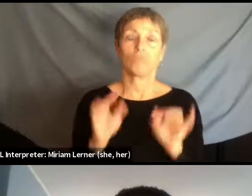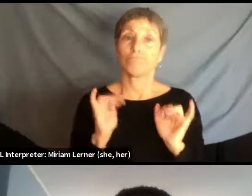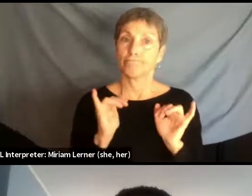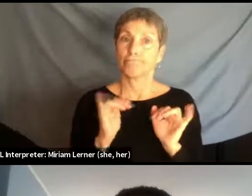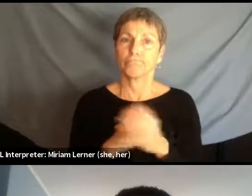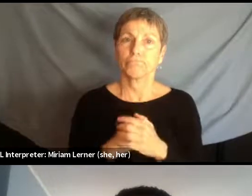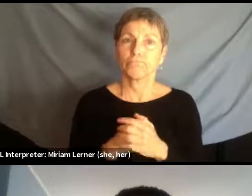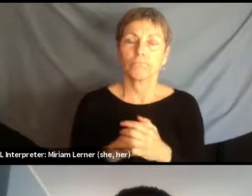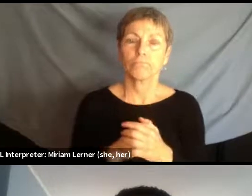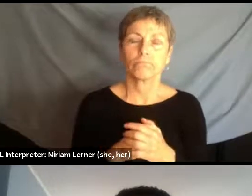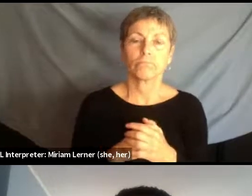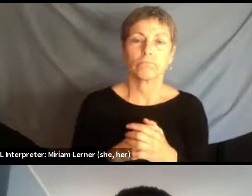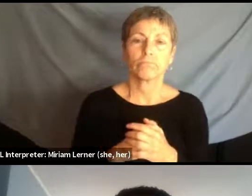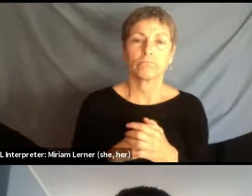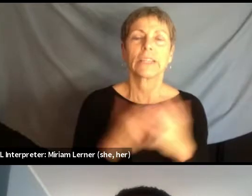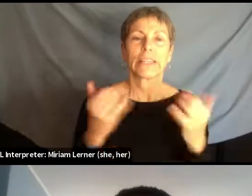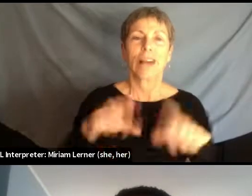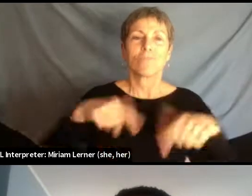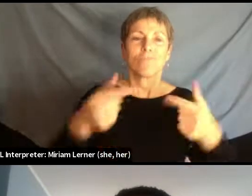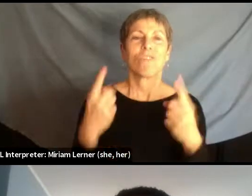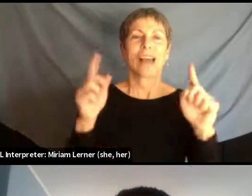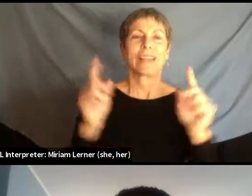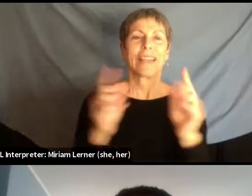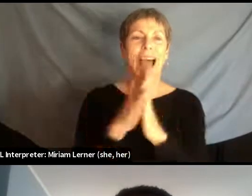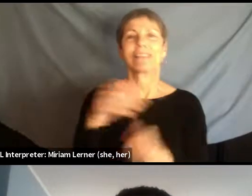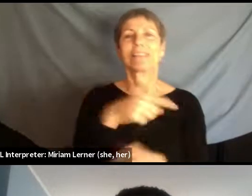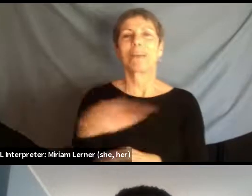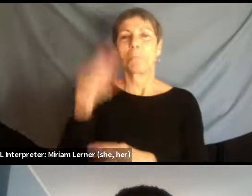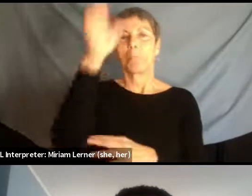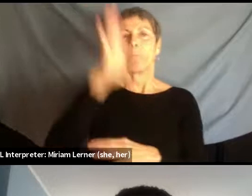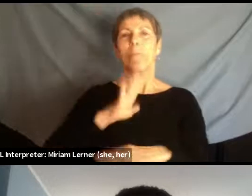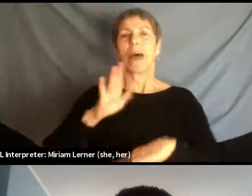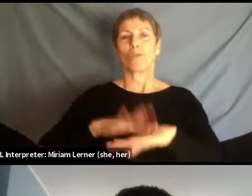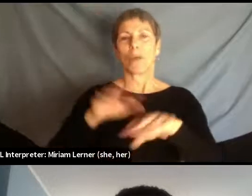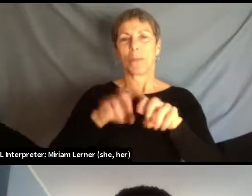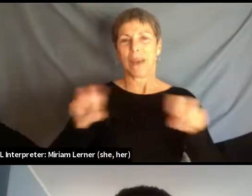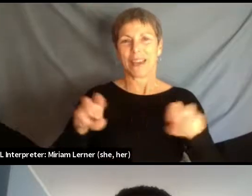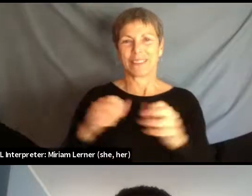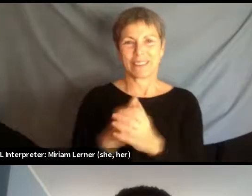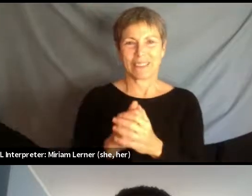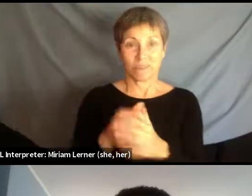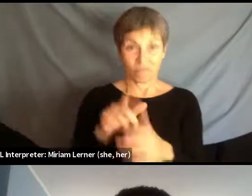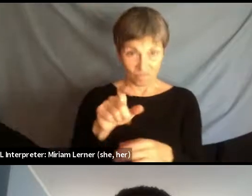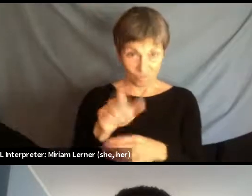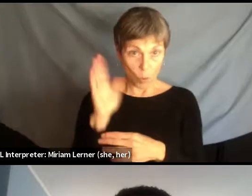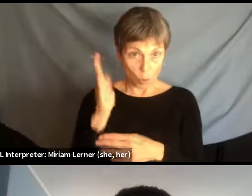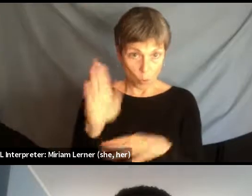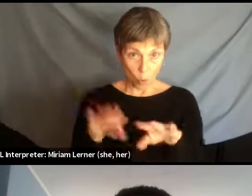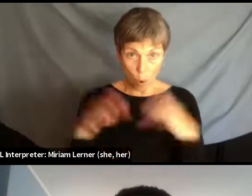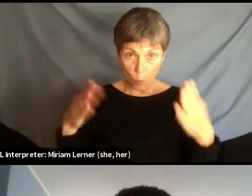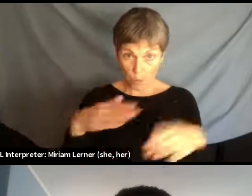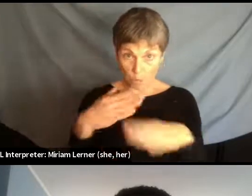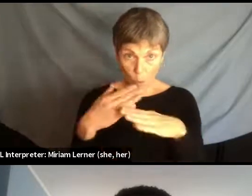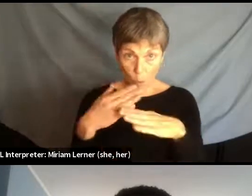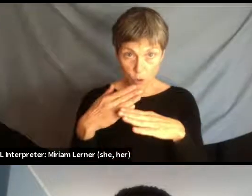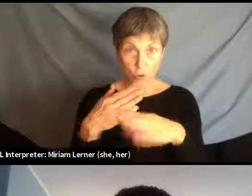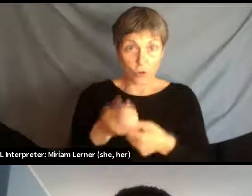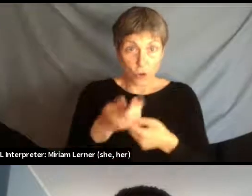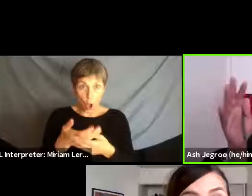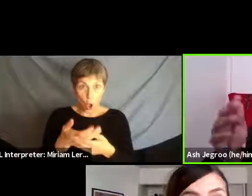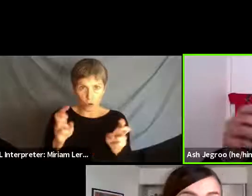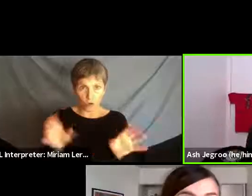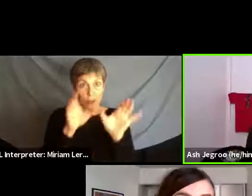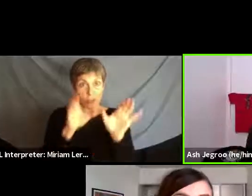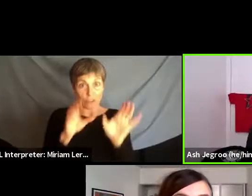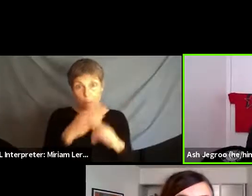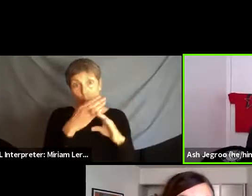would, I'm going to throw it to the men finally, guess, would open borders make the crisis at the border? Would